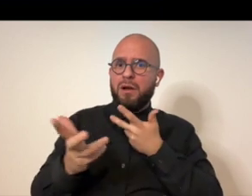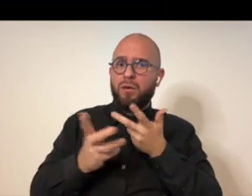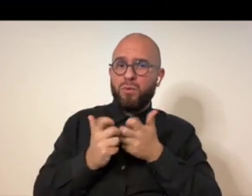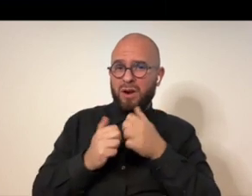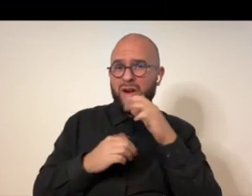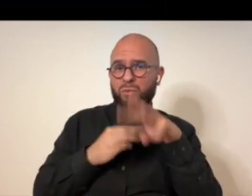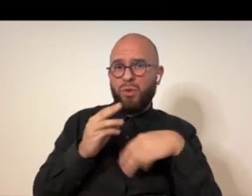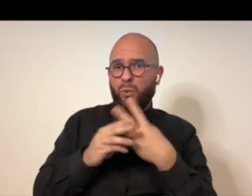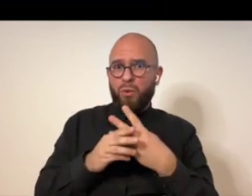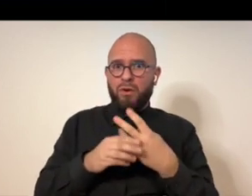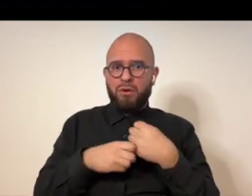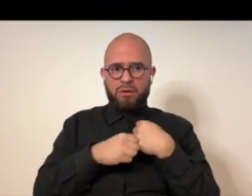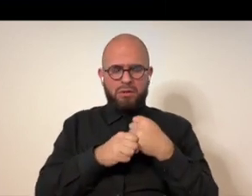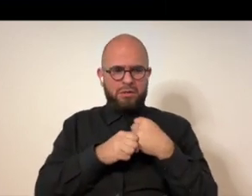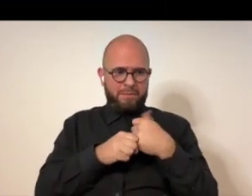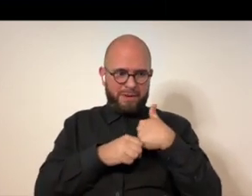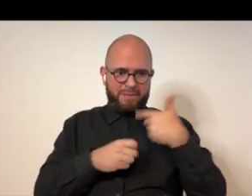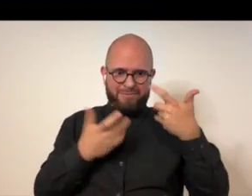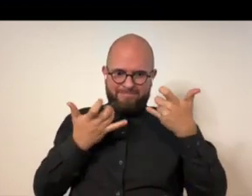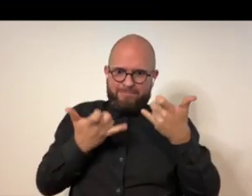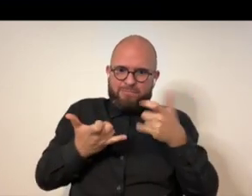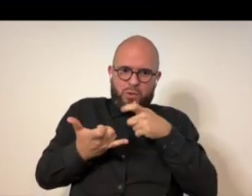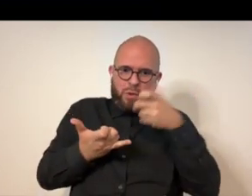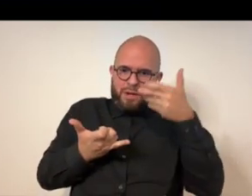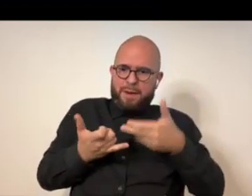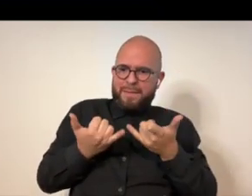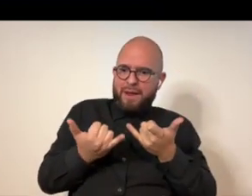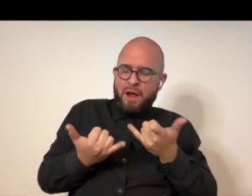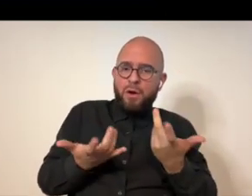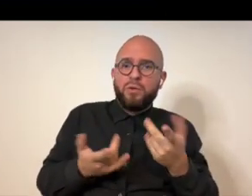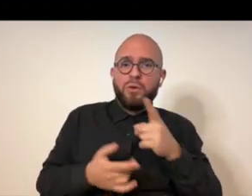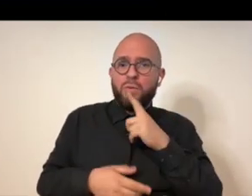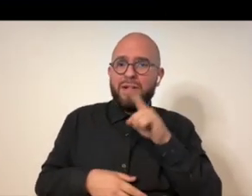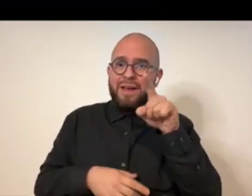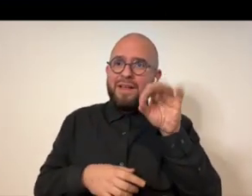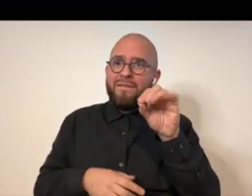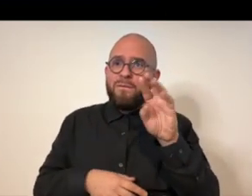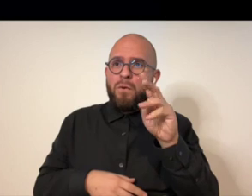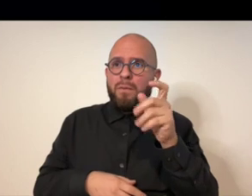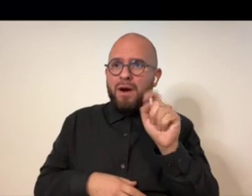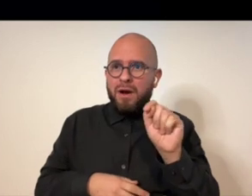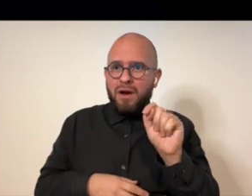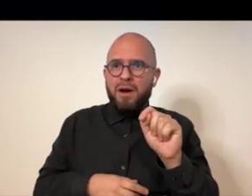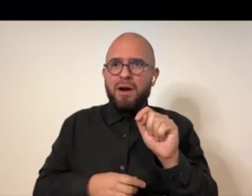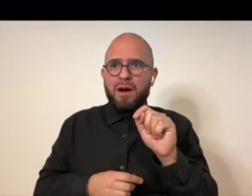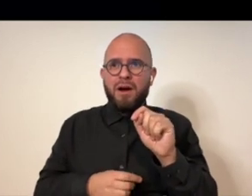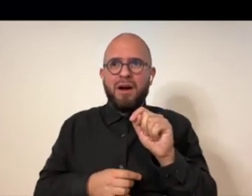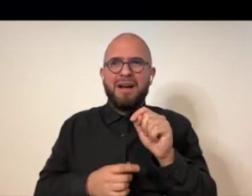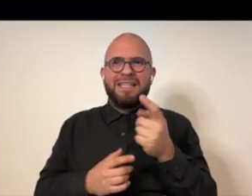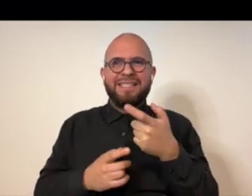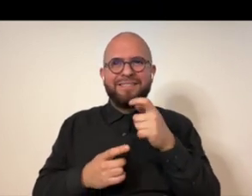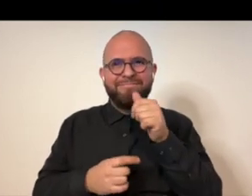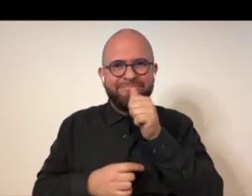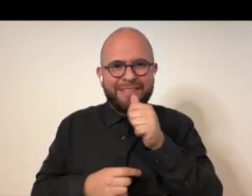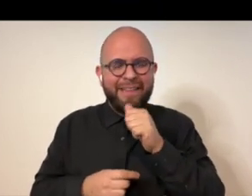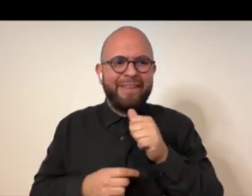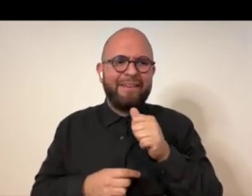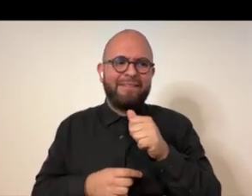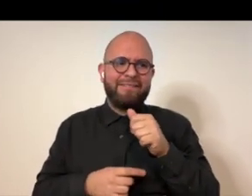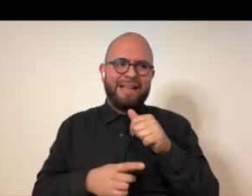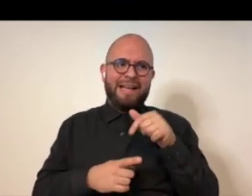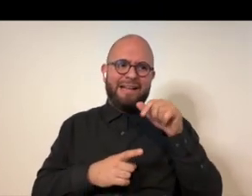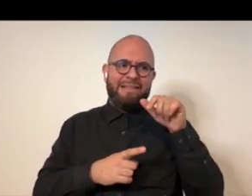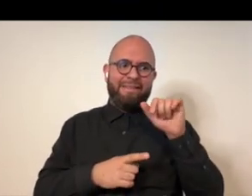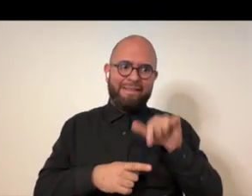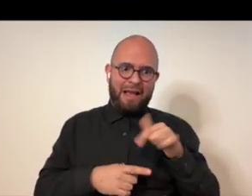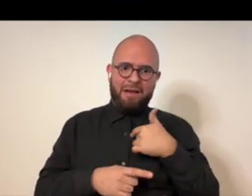am as a human being and how i interact with the world so the idea behind the format of this piece is